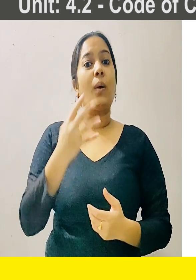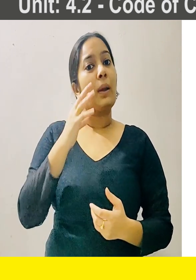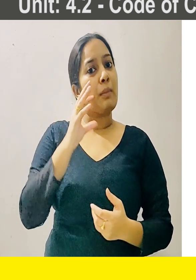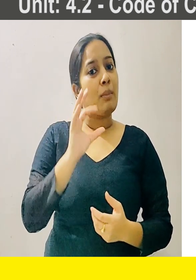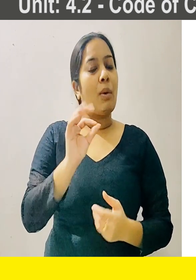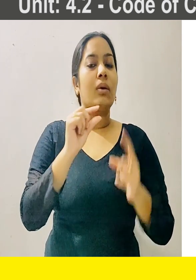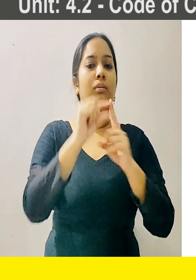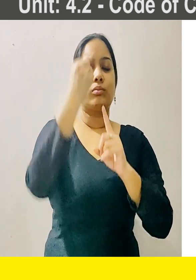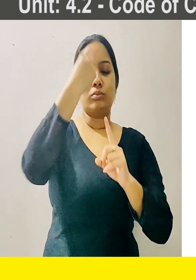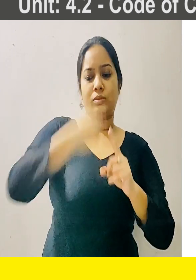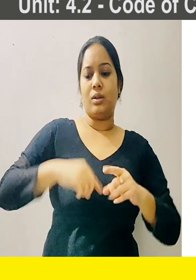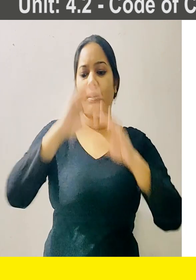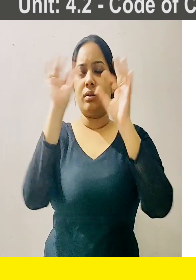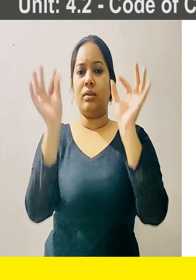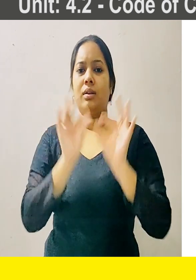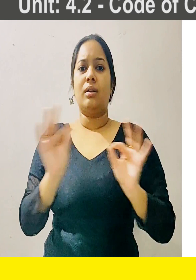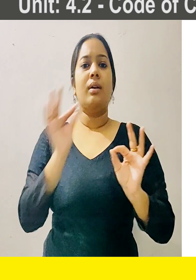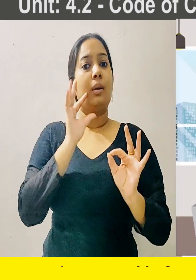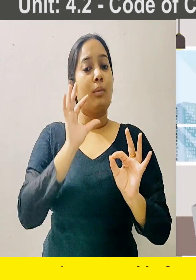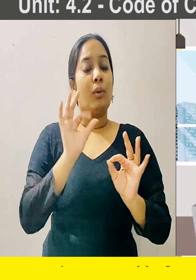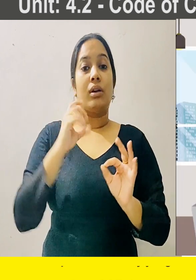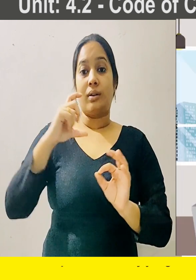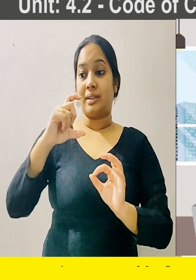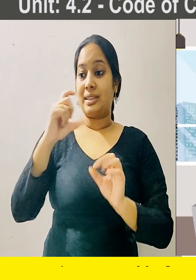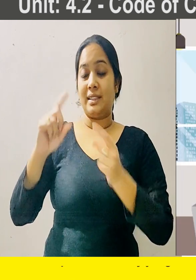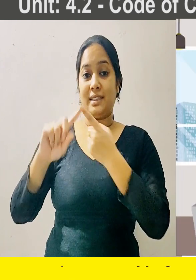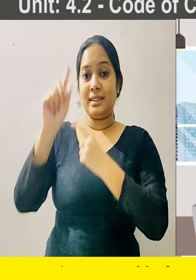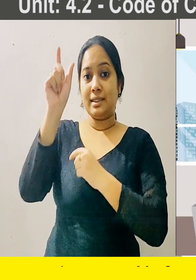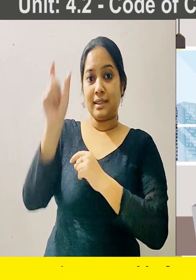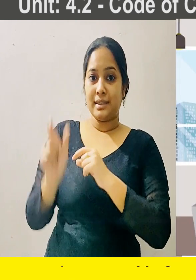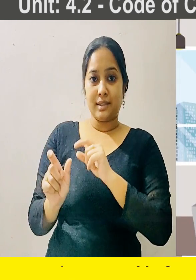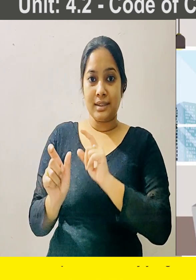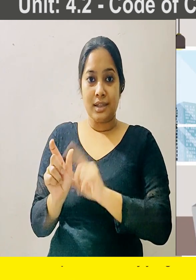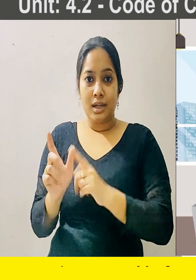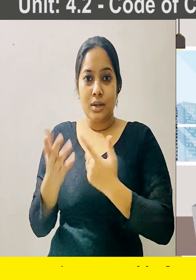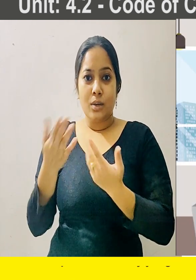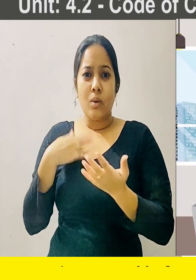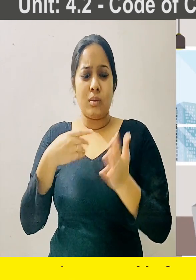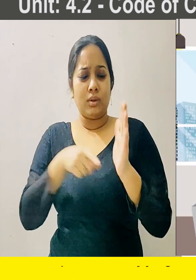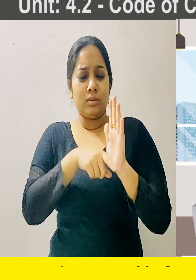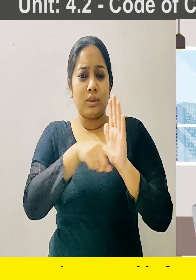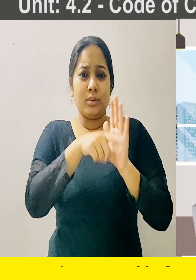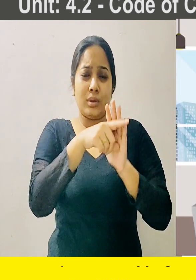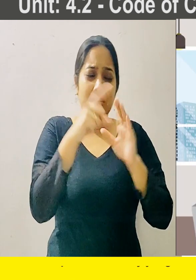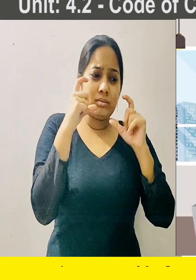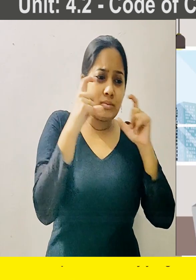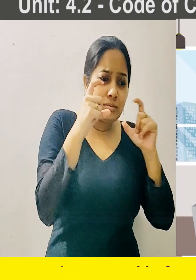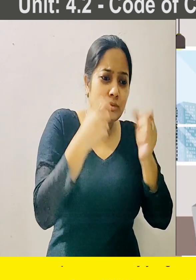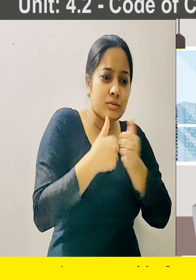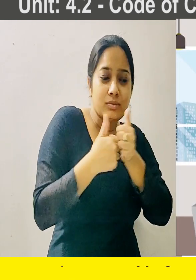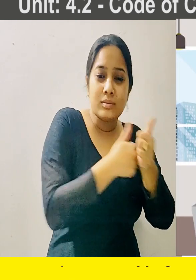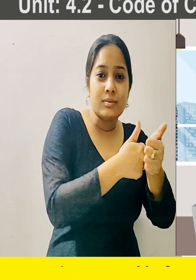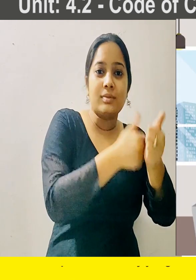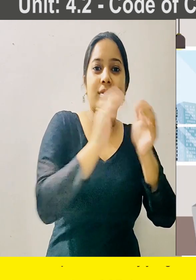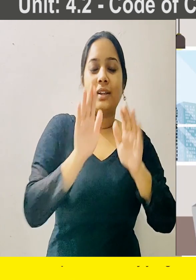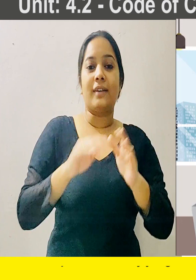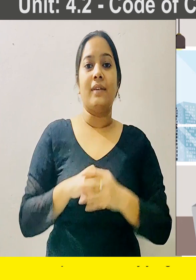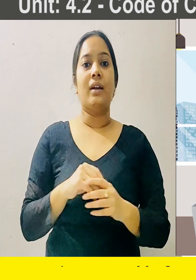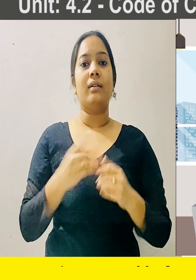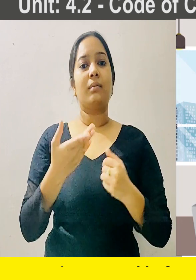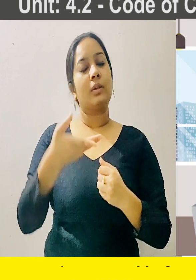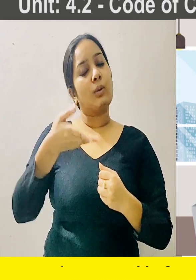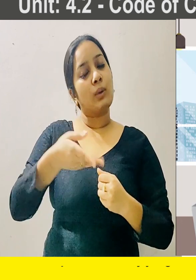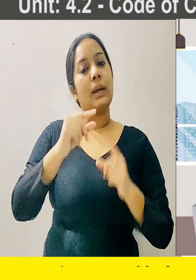it is important to be well groomed. As a CCE, there are a lot of parameters to take